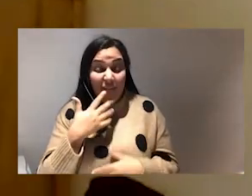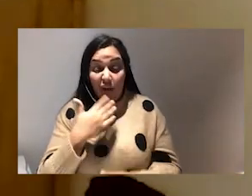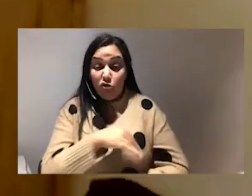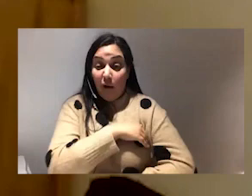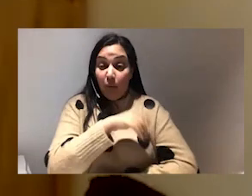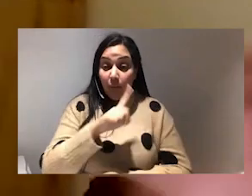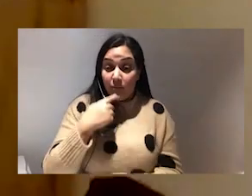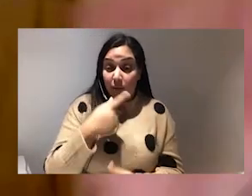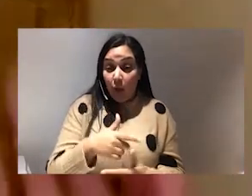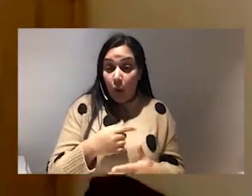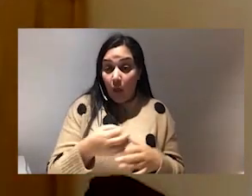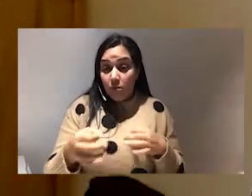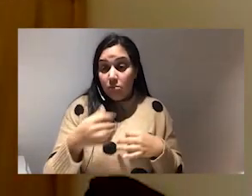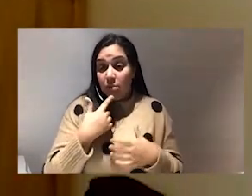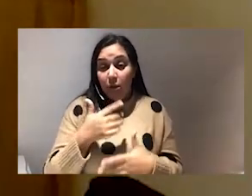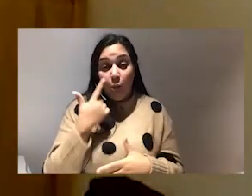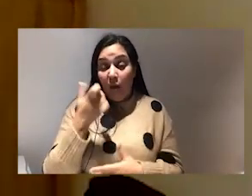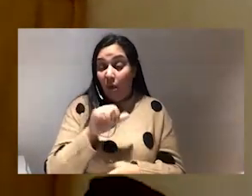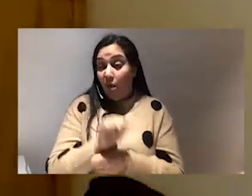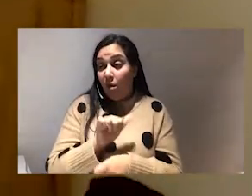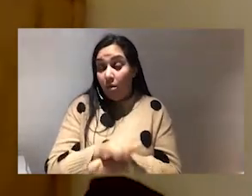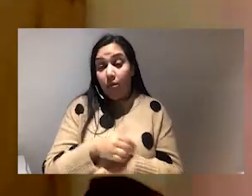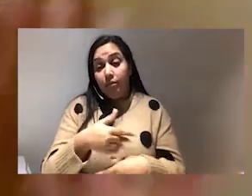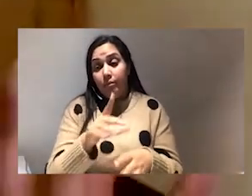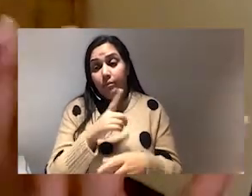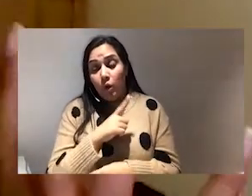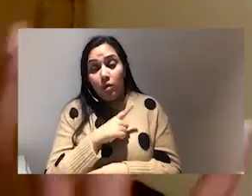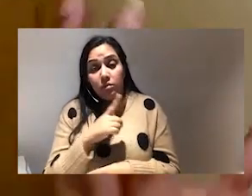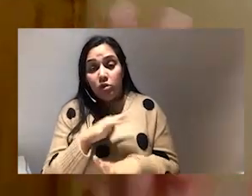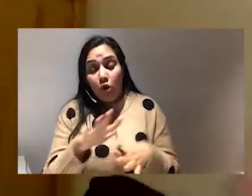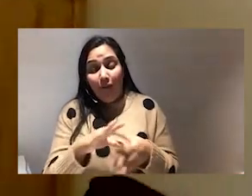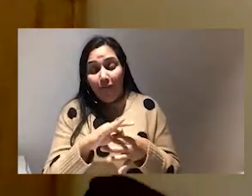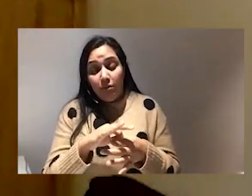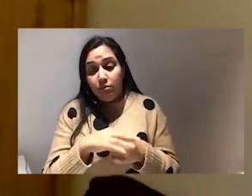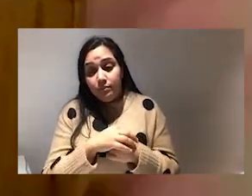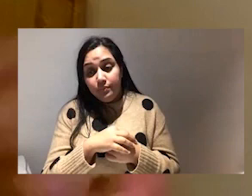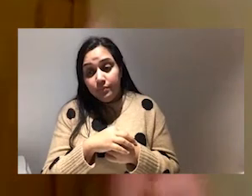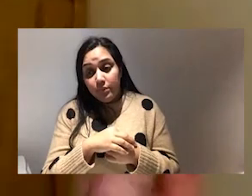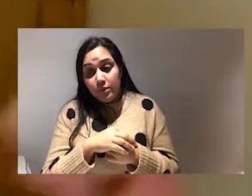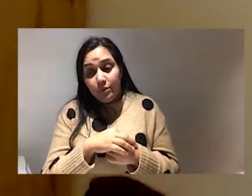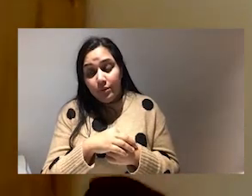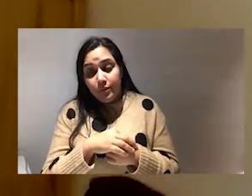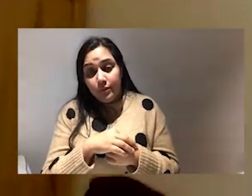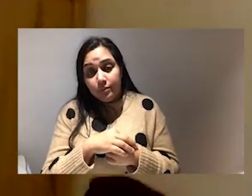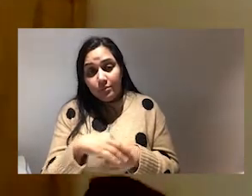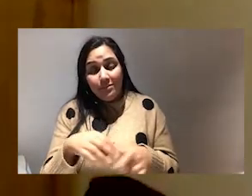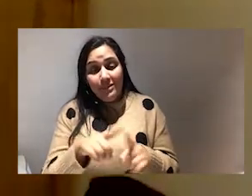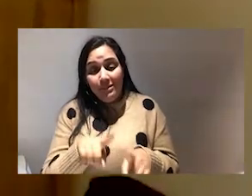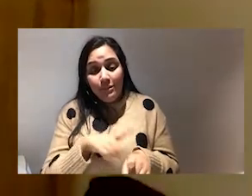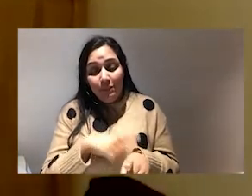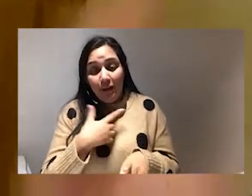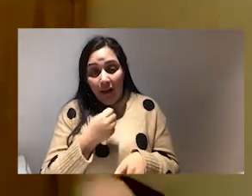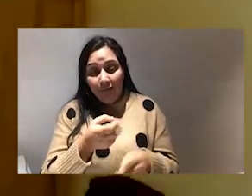online i really don't care because it's it's it's right but at the same time like i have a duty